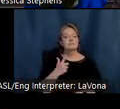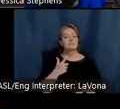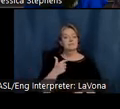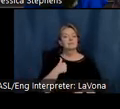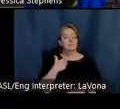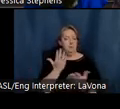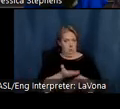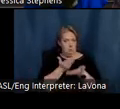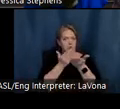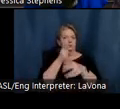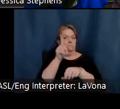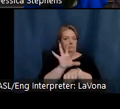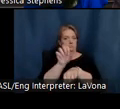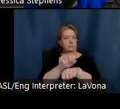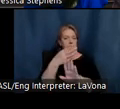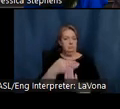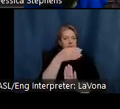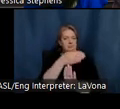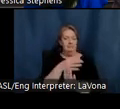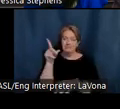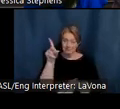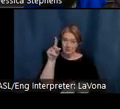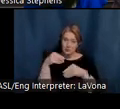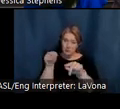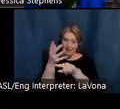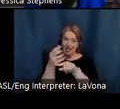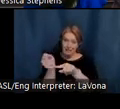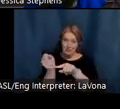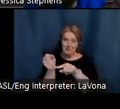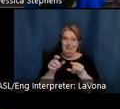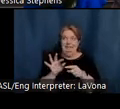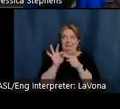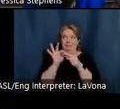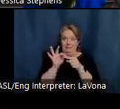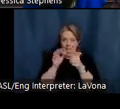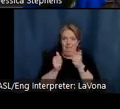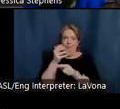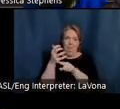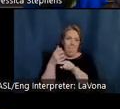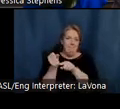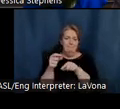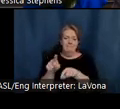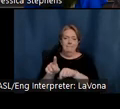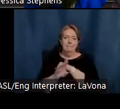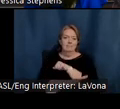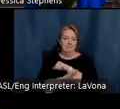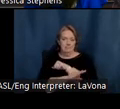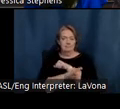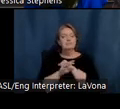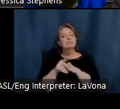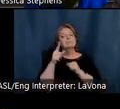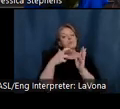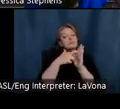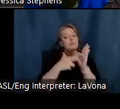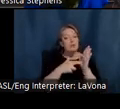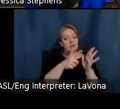is recommended, for we do sell out, especially during the autumn months. You can register online or